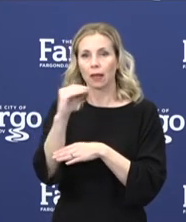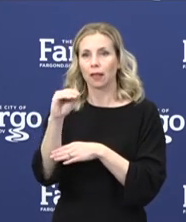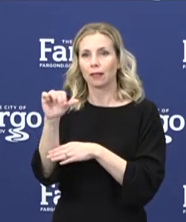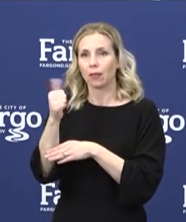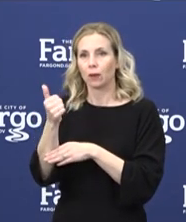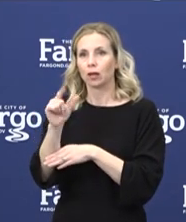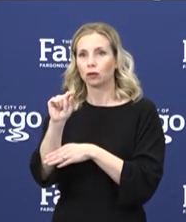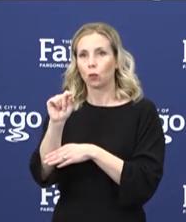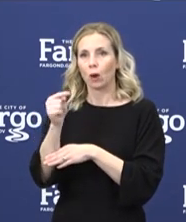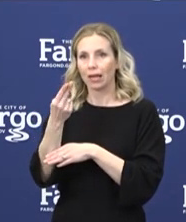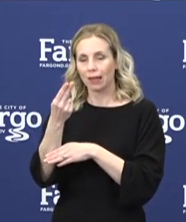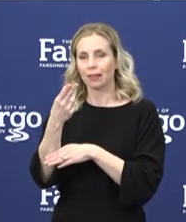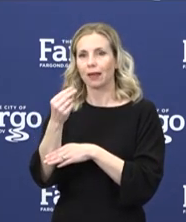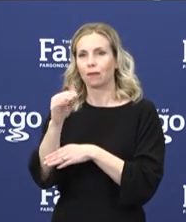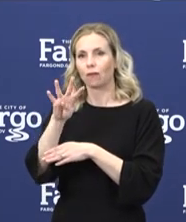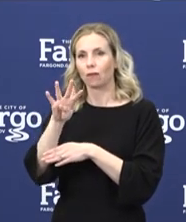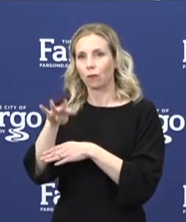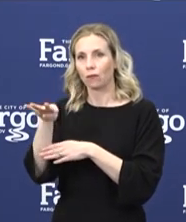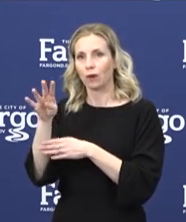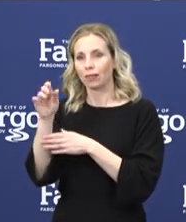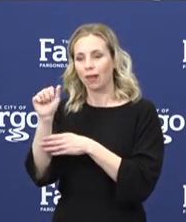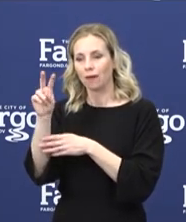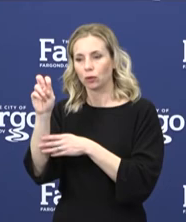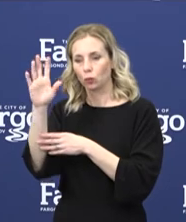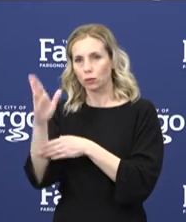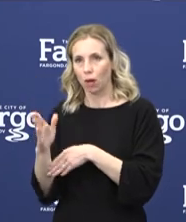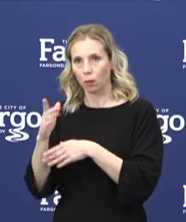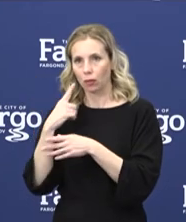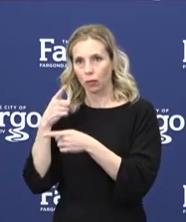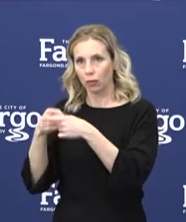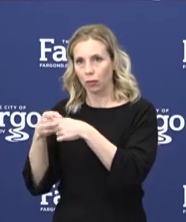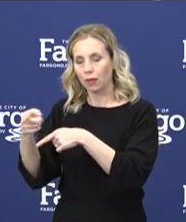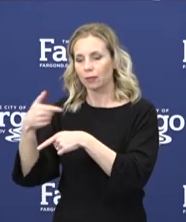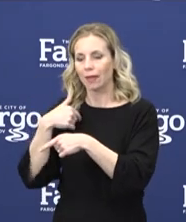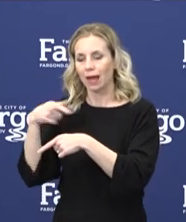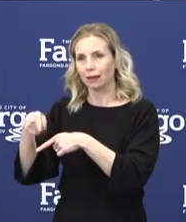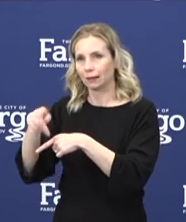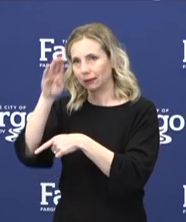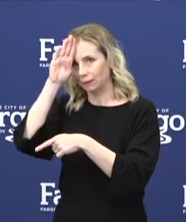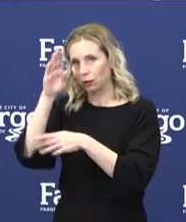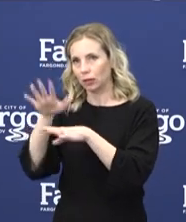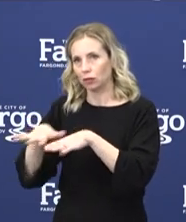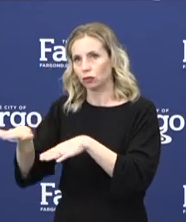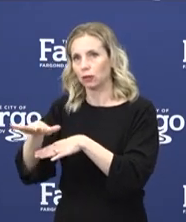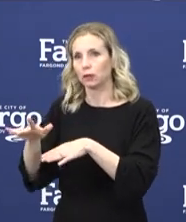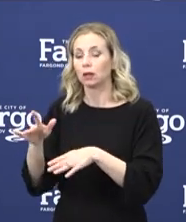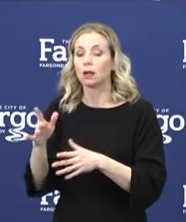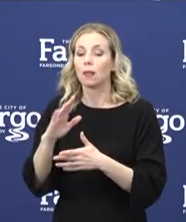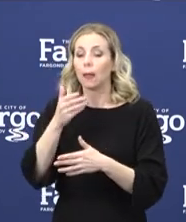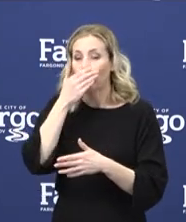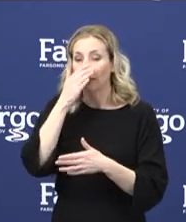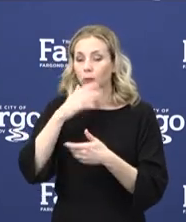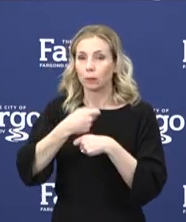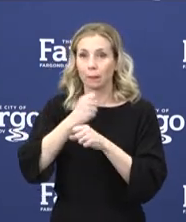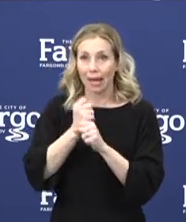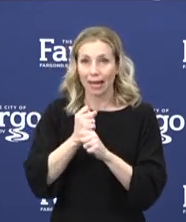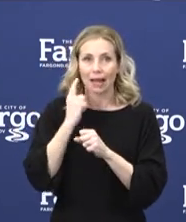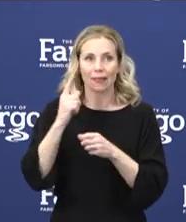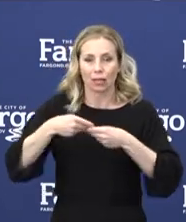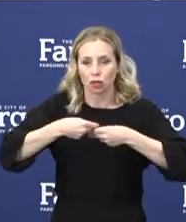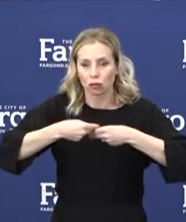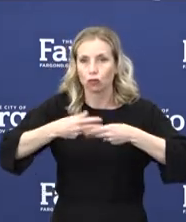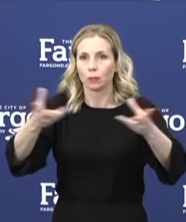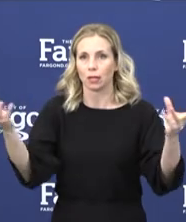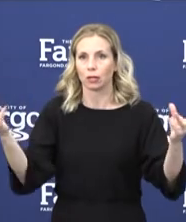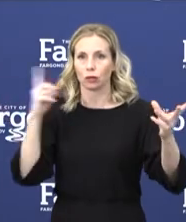South. Homemade and store purchase masks will be graciously accepted and distributed to our congregate living facilities